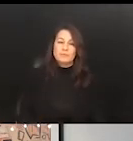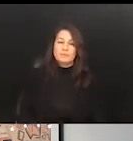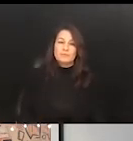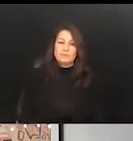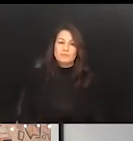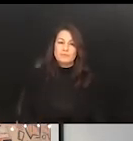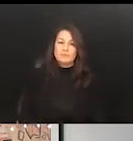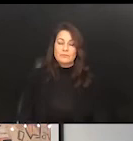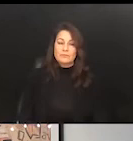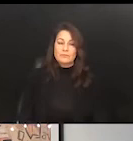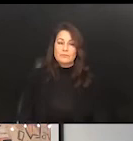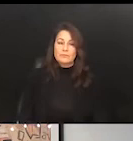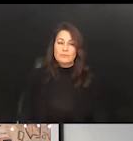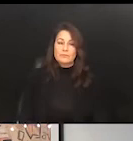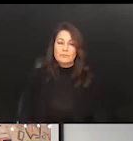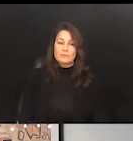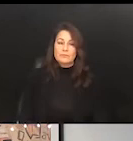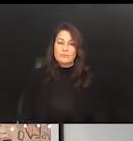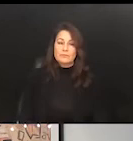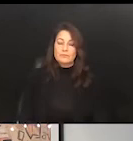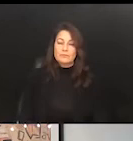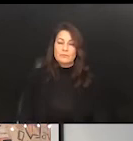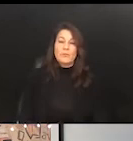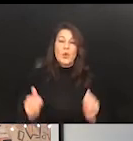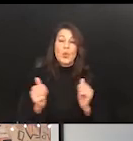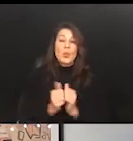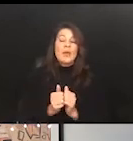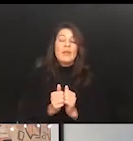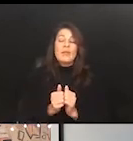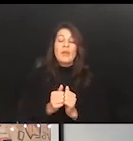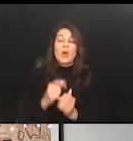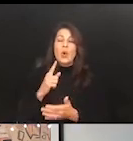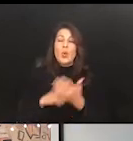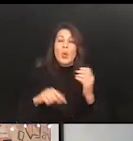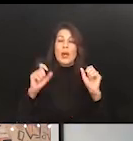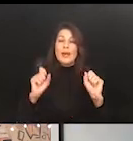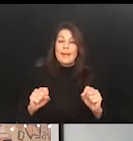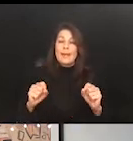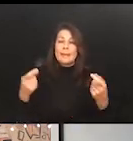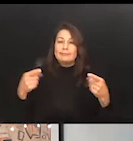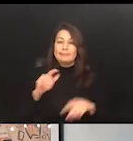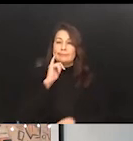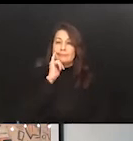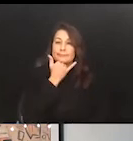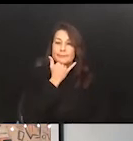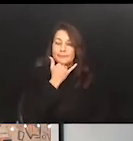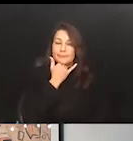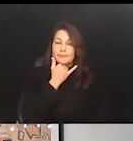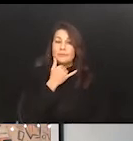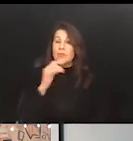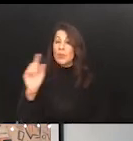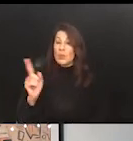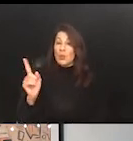With things can go wrong in that, and particularly where they can go wrong